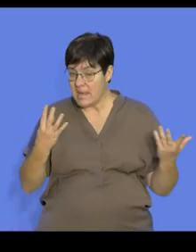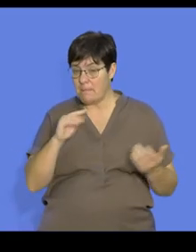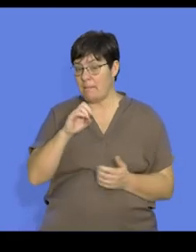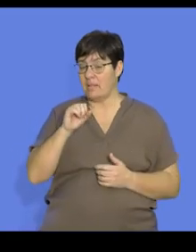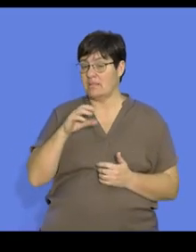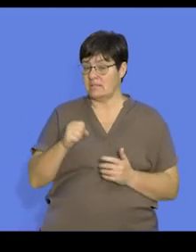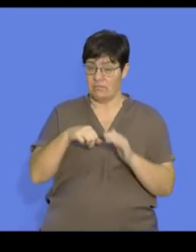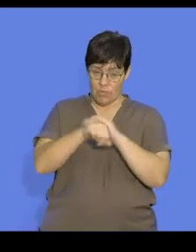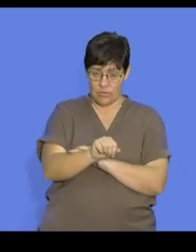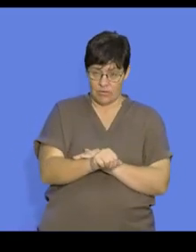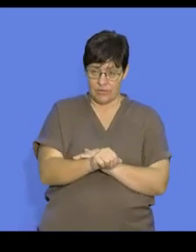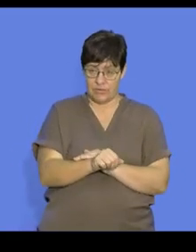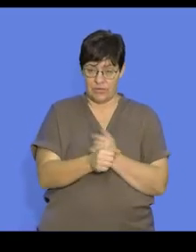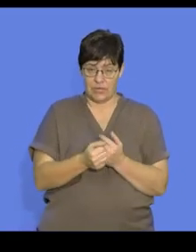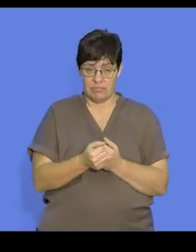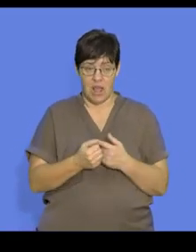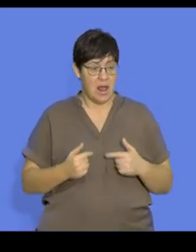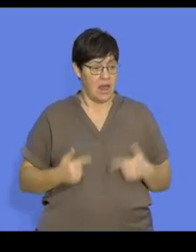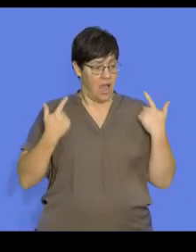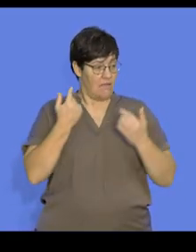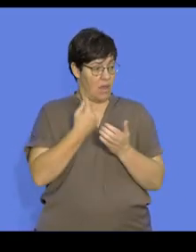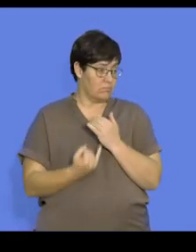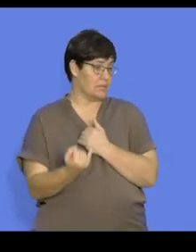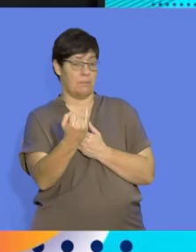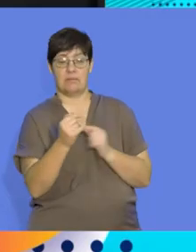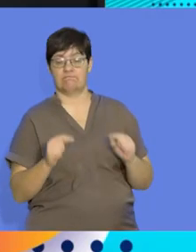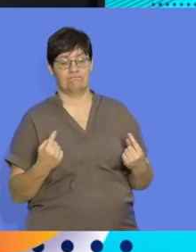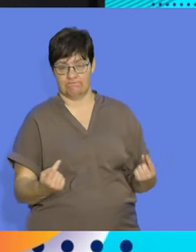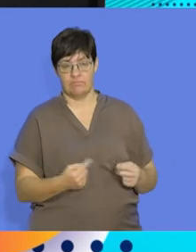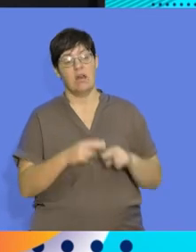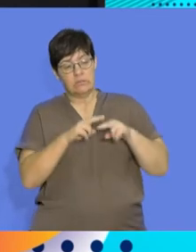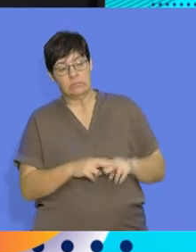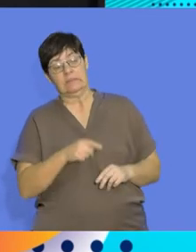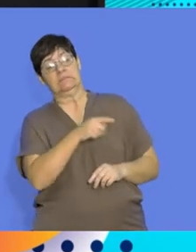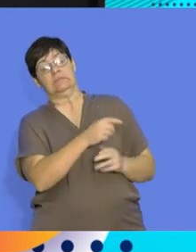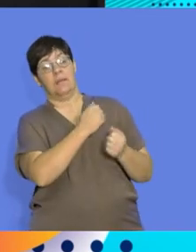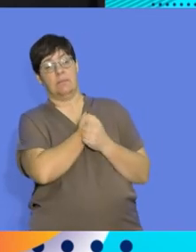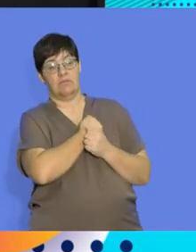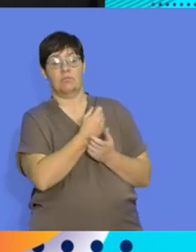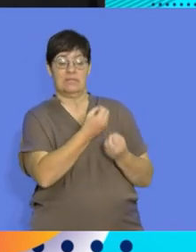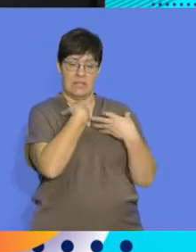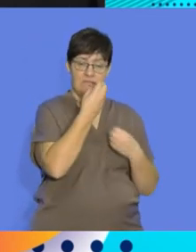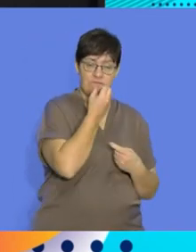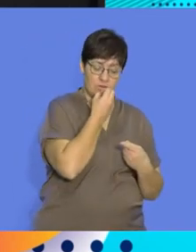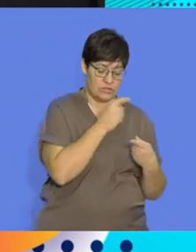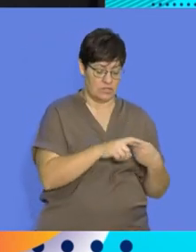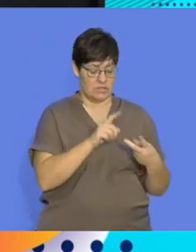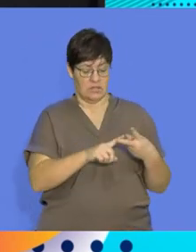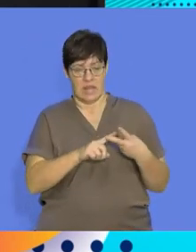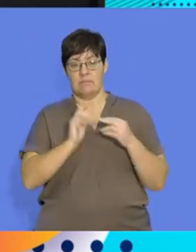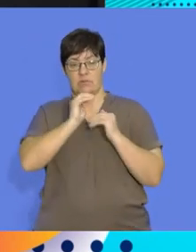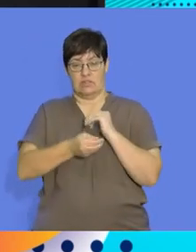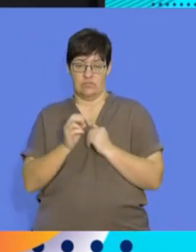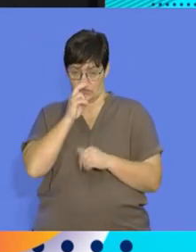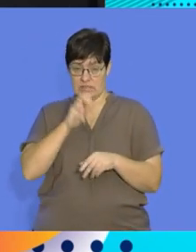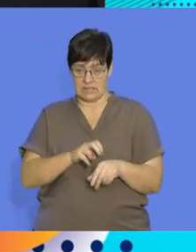mammals are born where they cannot survive independently and they rely on their parents firstly for feeding and second